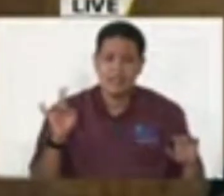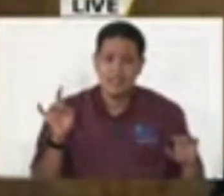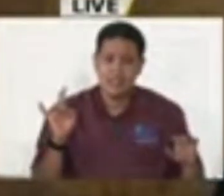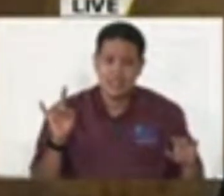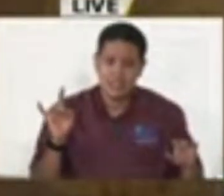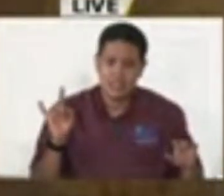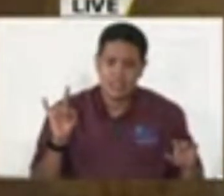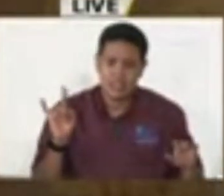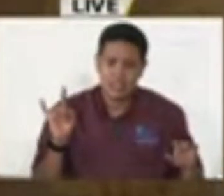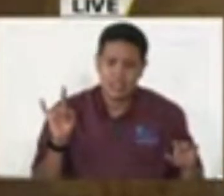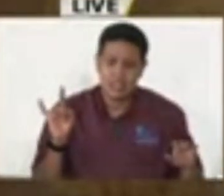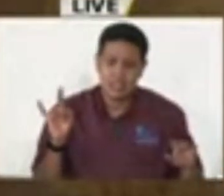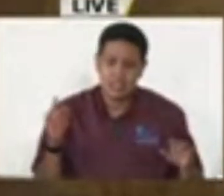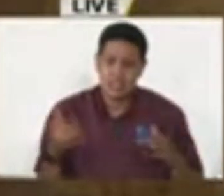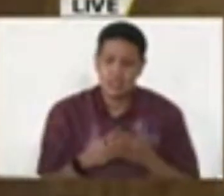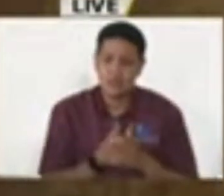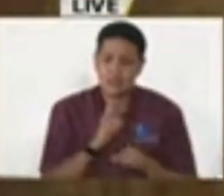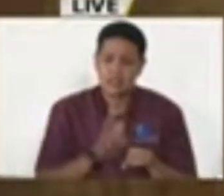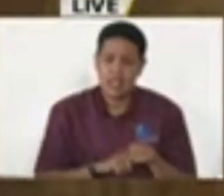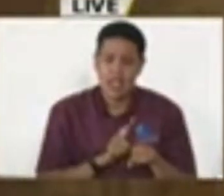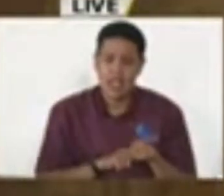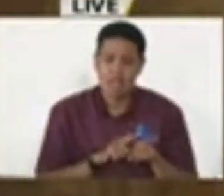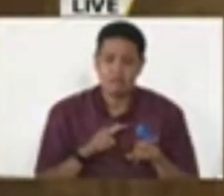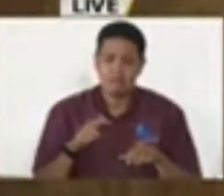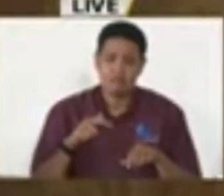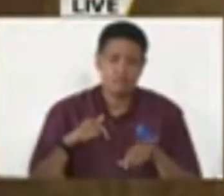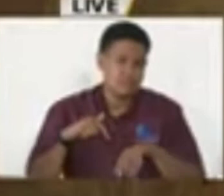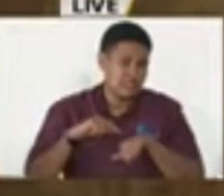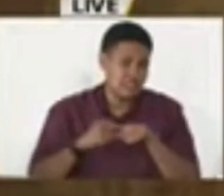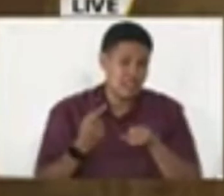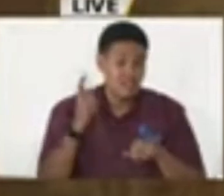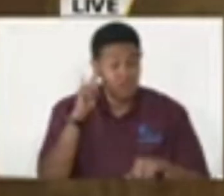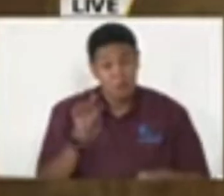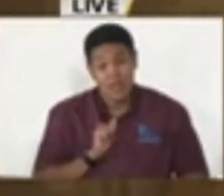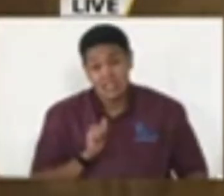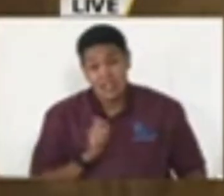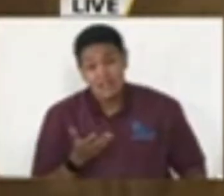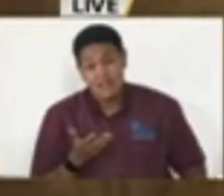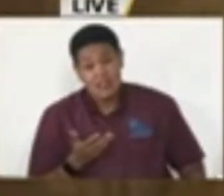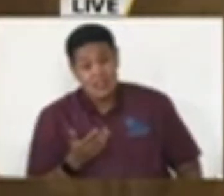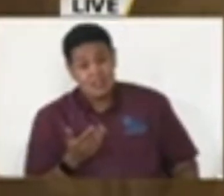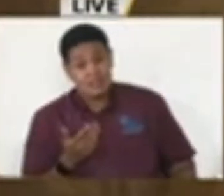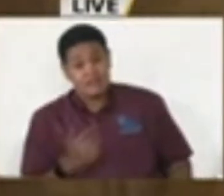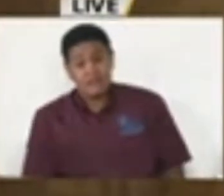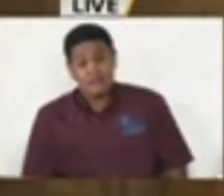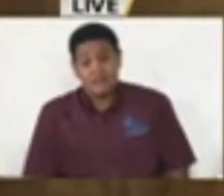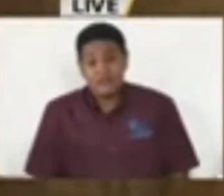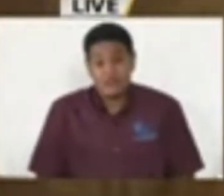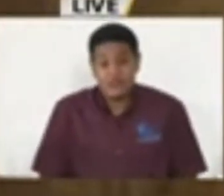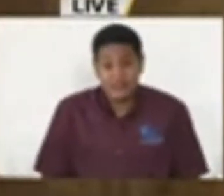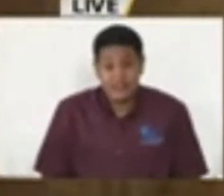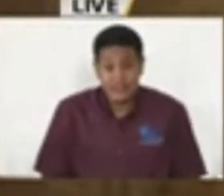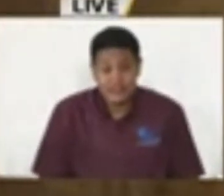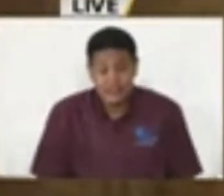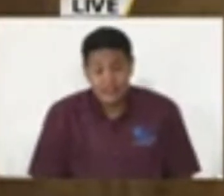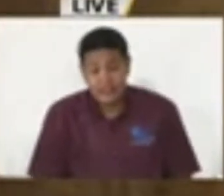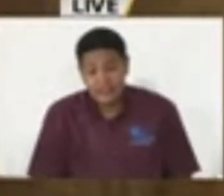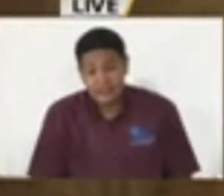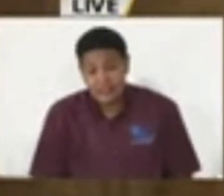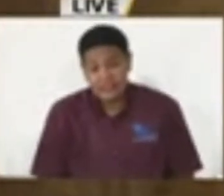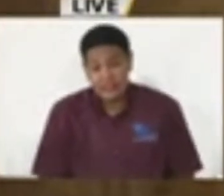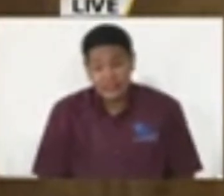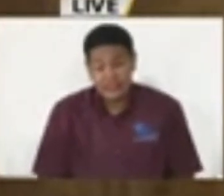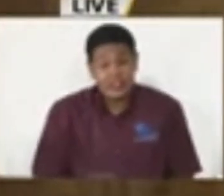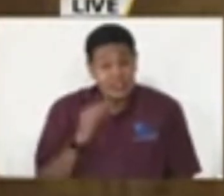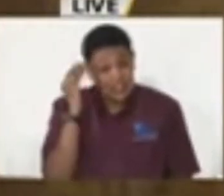new start date. Speaking for myself, I would say to you, whatever